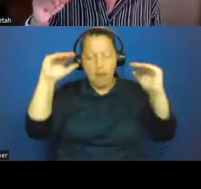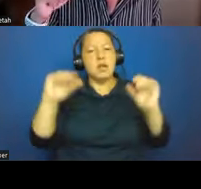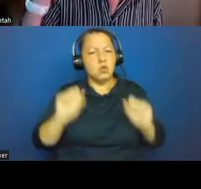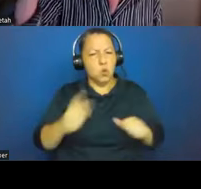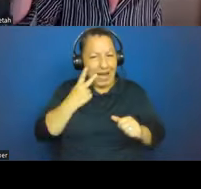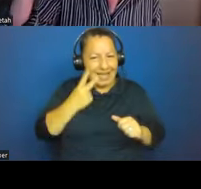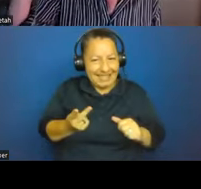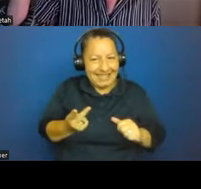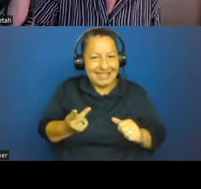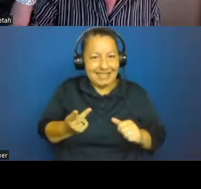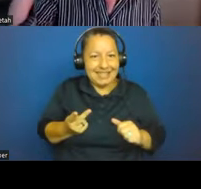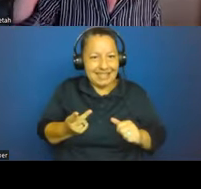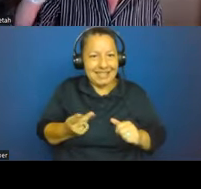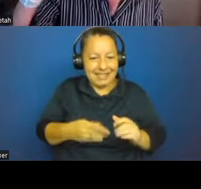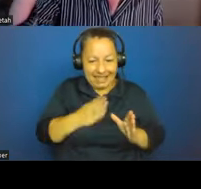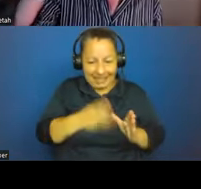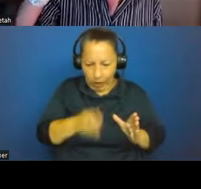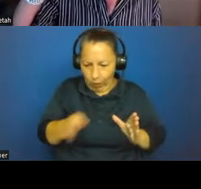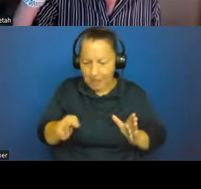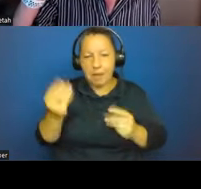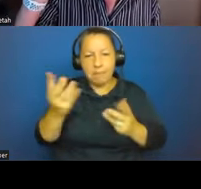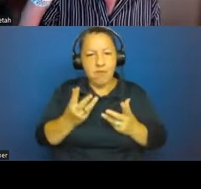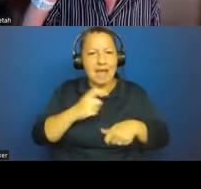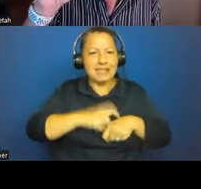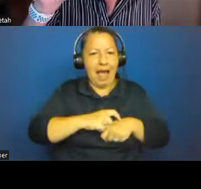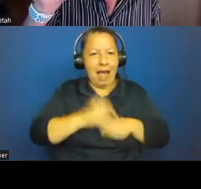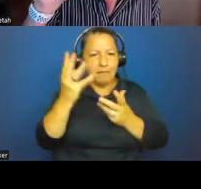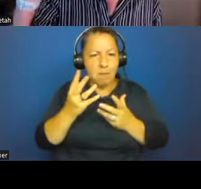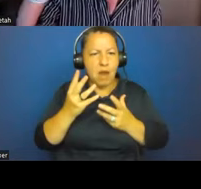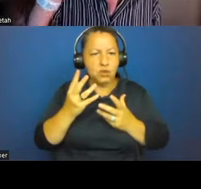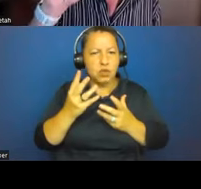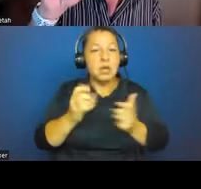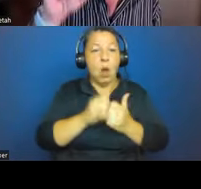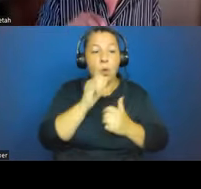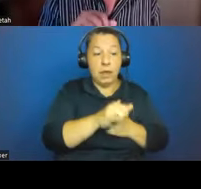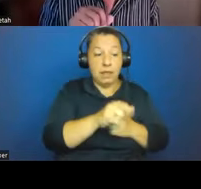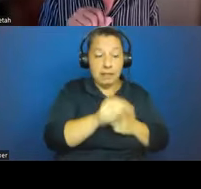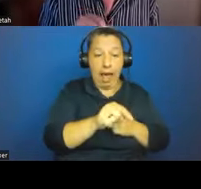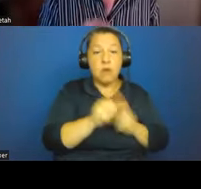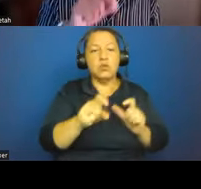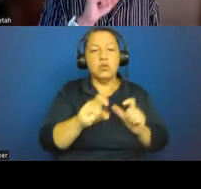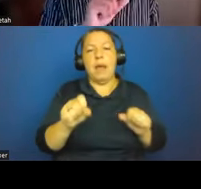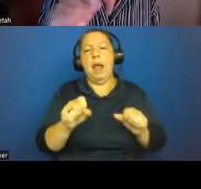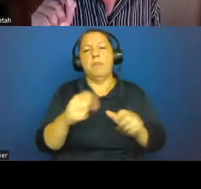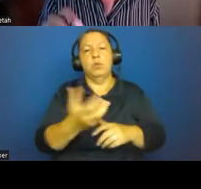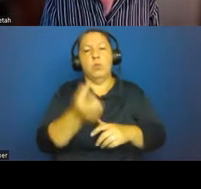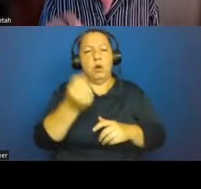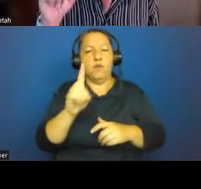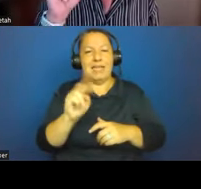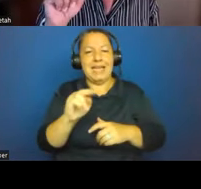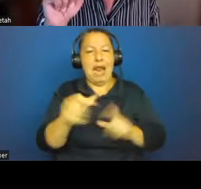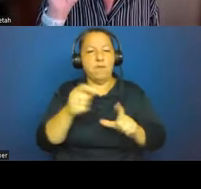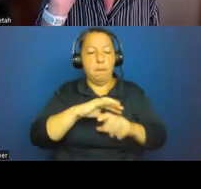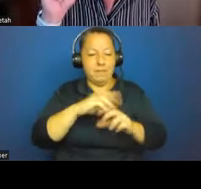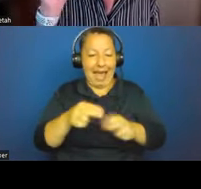that's given us climate information. Within that, we should be able to recover the egg casings. The DNA from that egg casing allows us